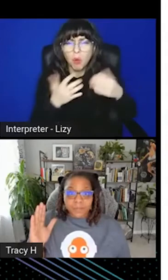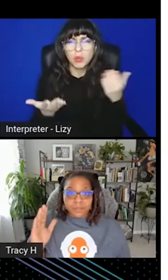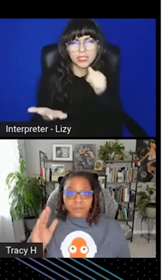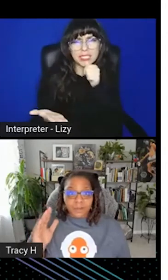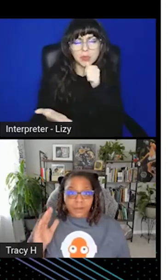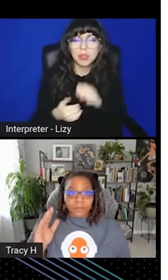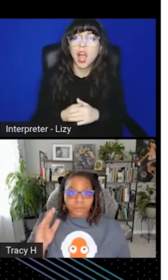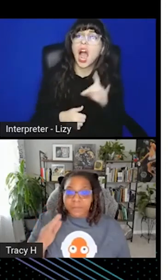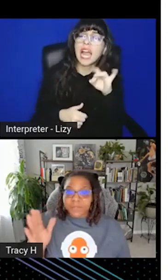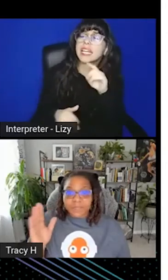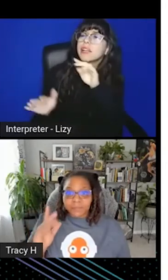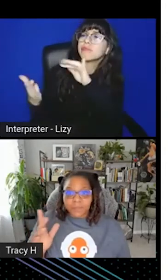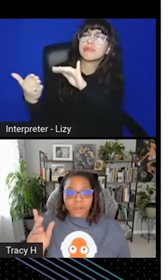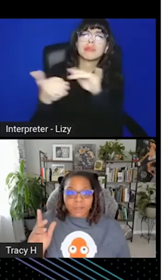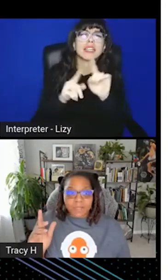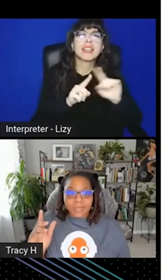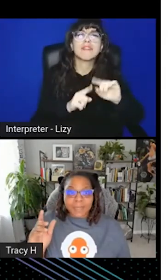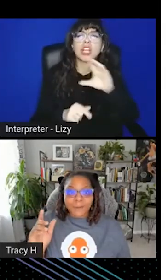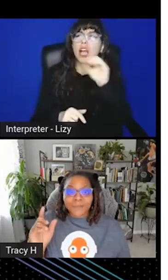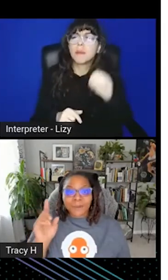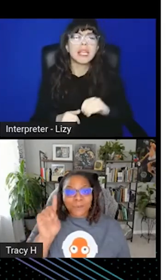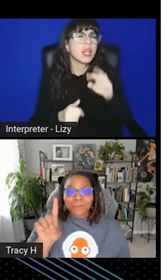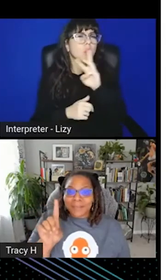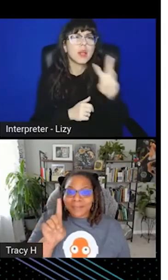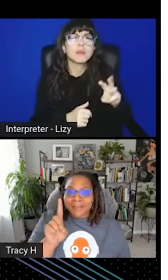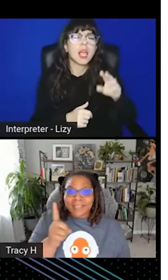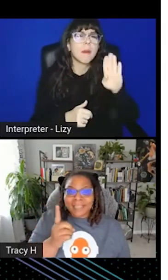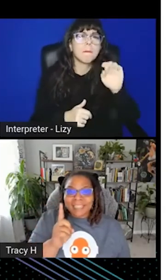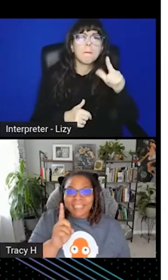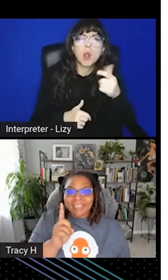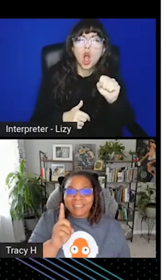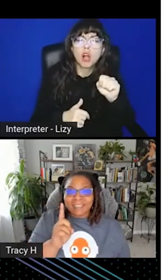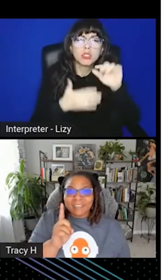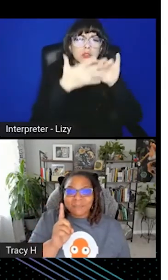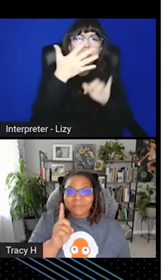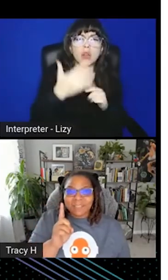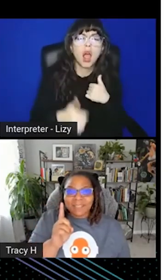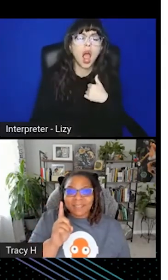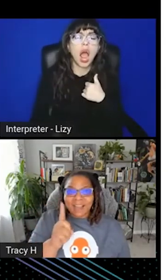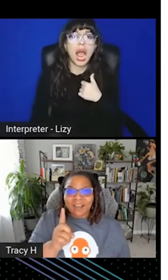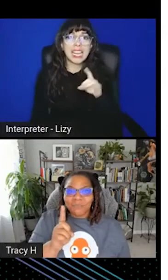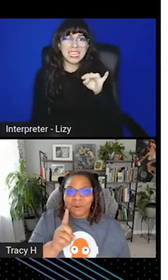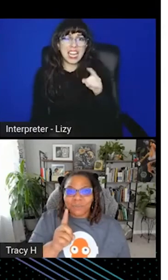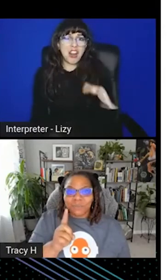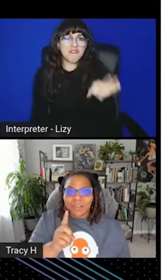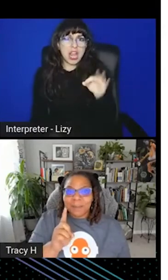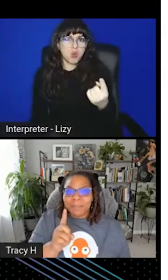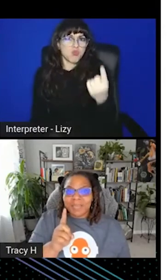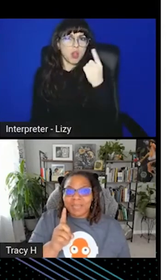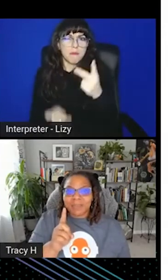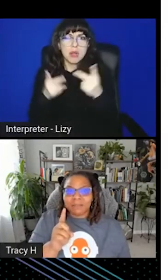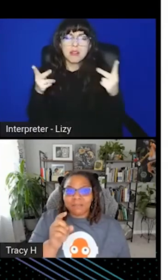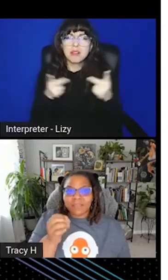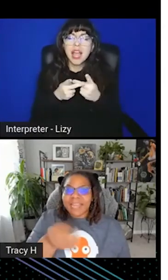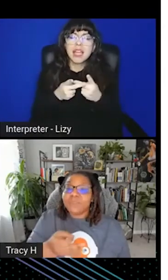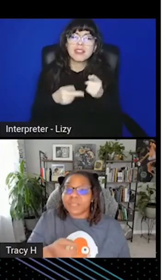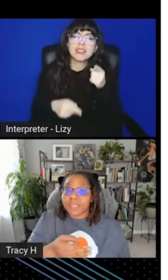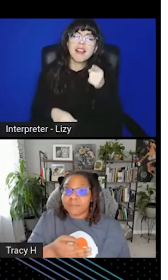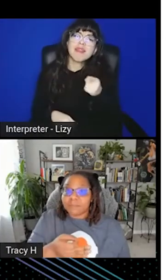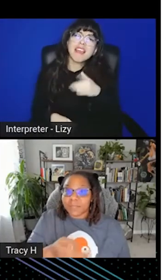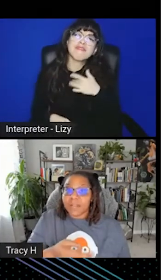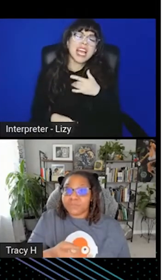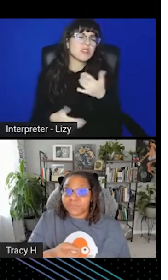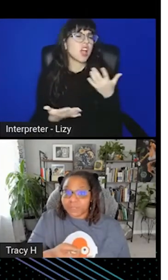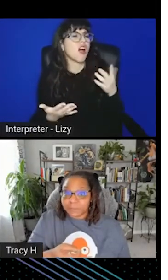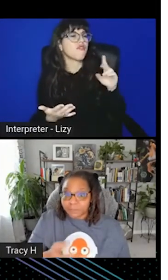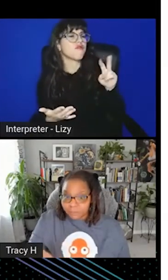companies' websites and blogs. And I think I only found one place that didn't knock Vault for not being natively